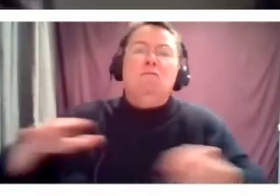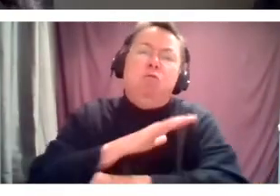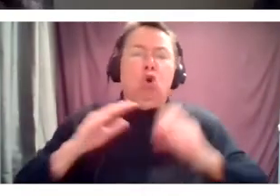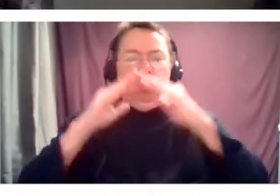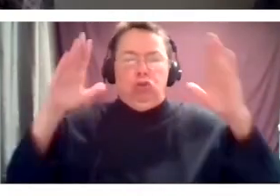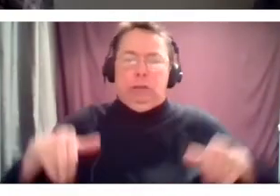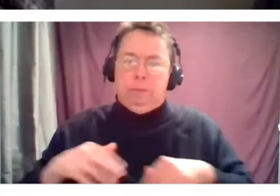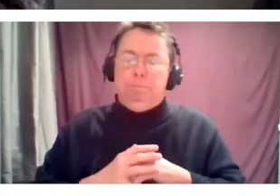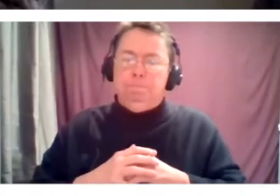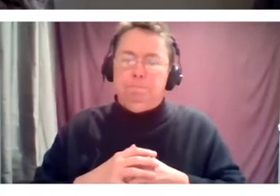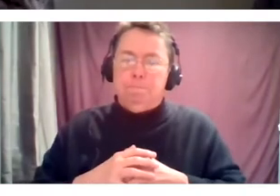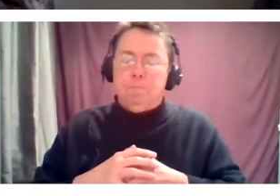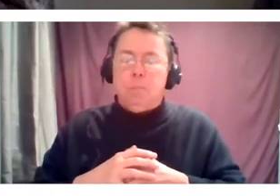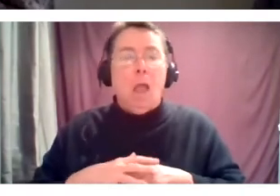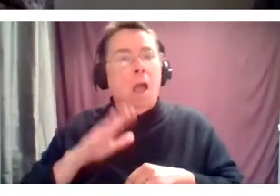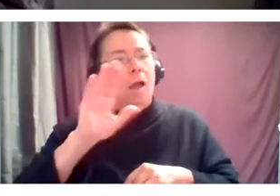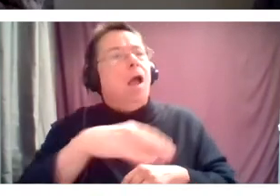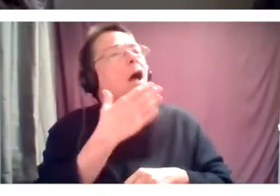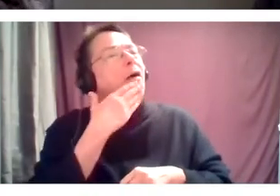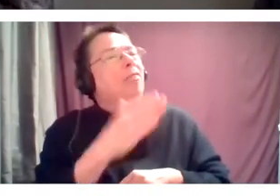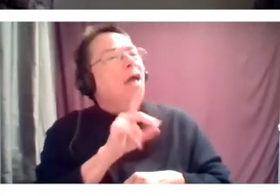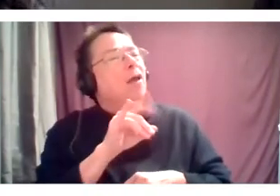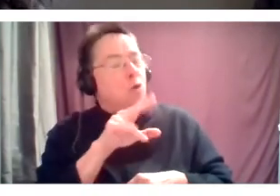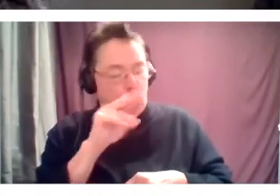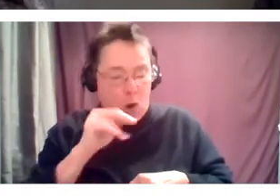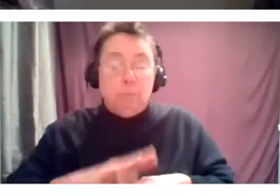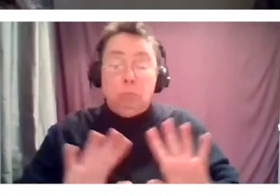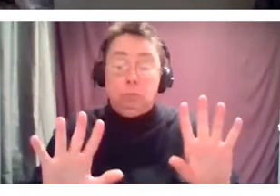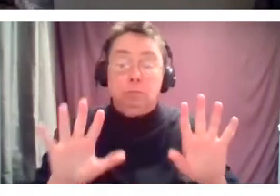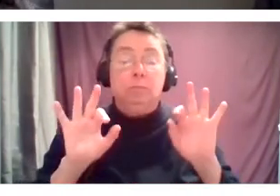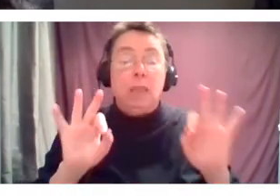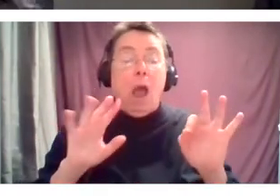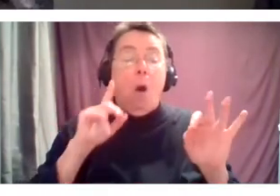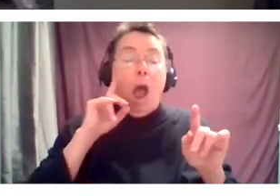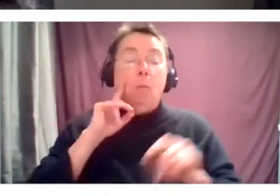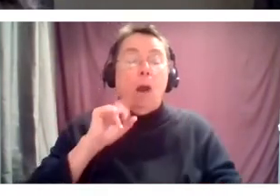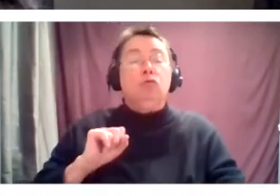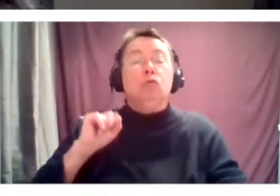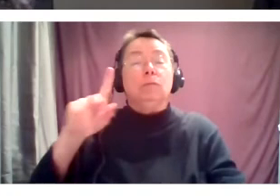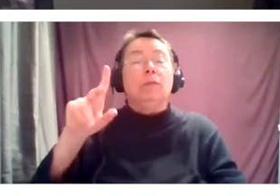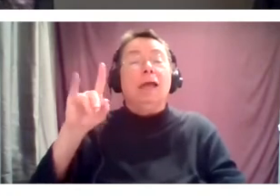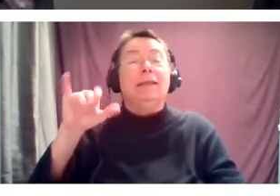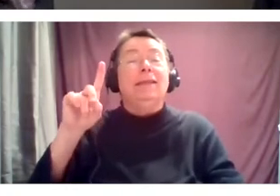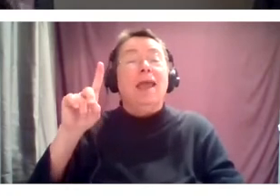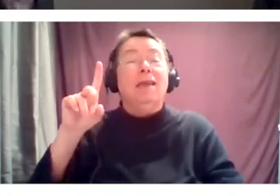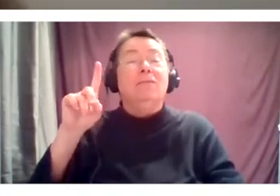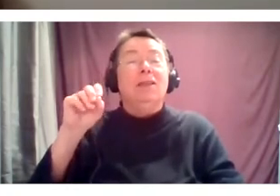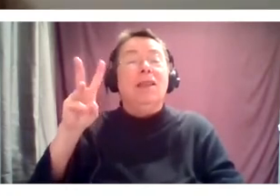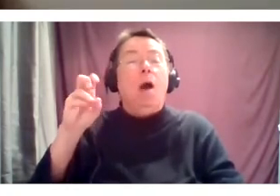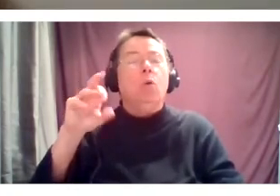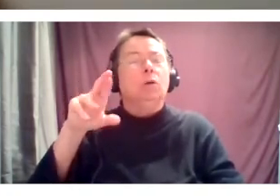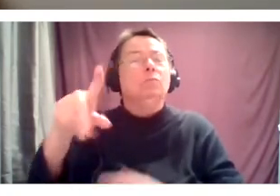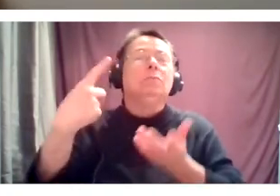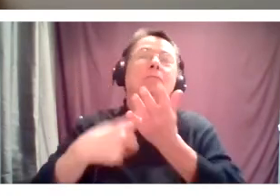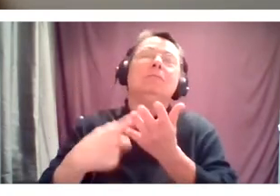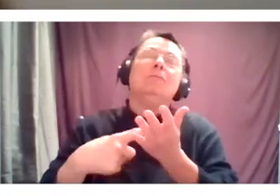Thank you so much for that, Don. Um, this is a wonderful opportunity. want to throw it back to David Dower to talk a little bit about how everything that has been said so far